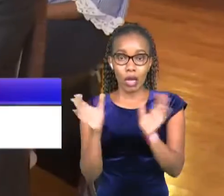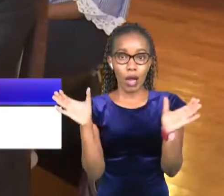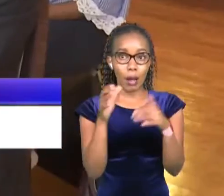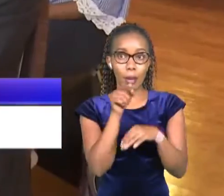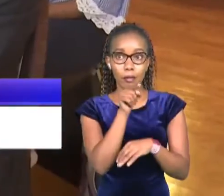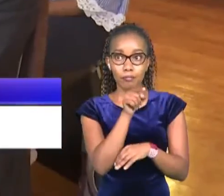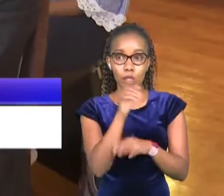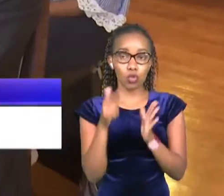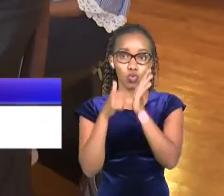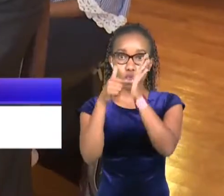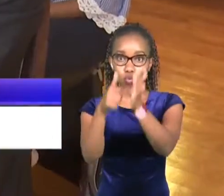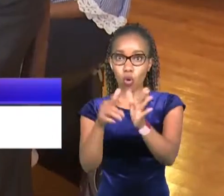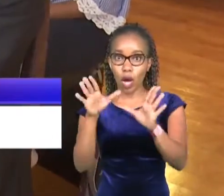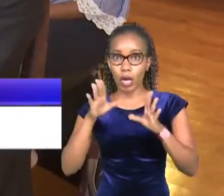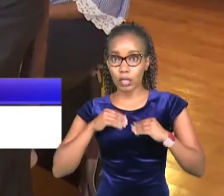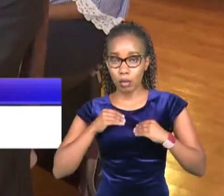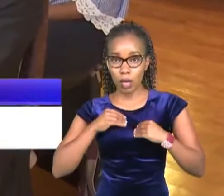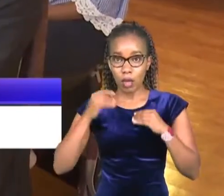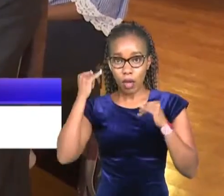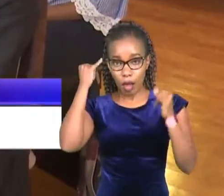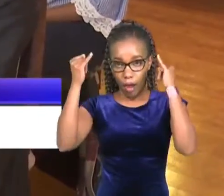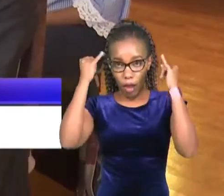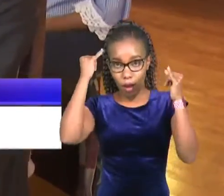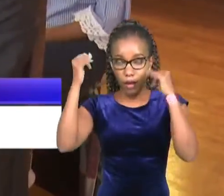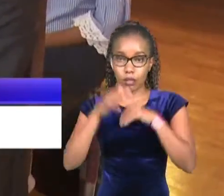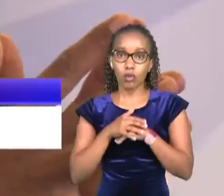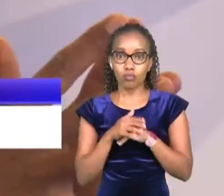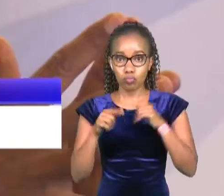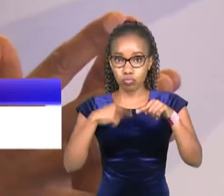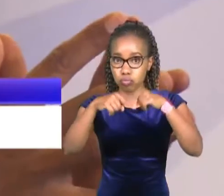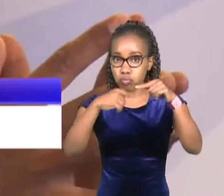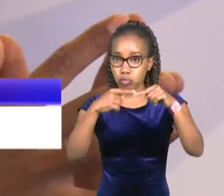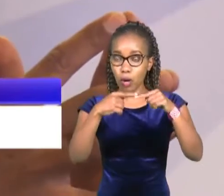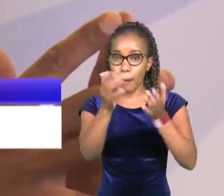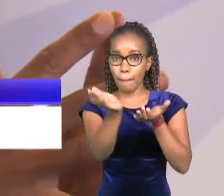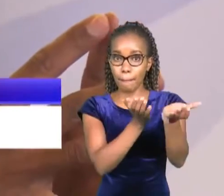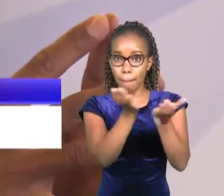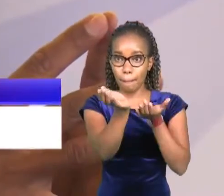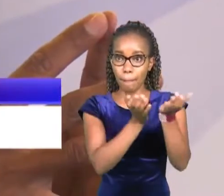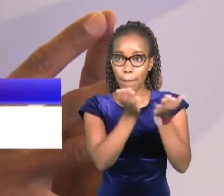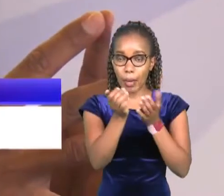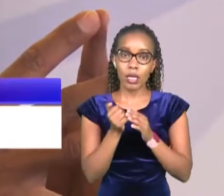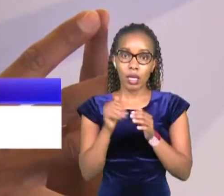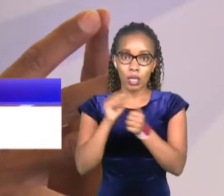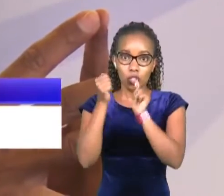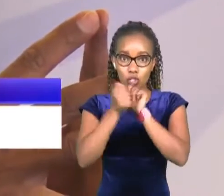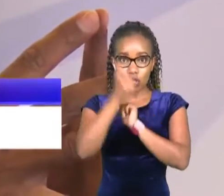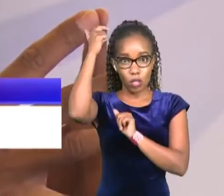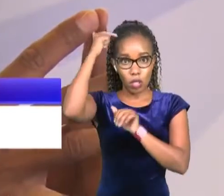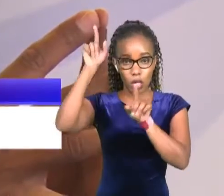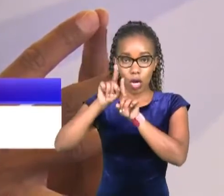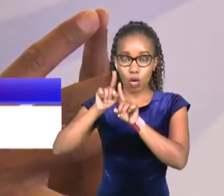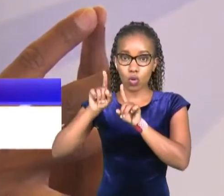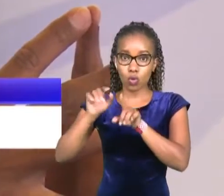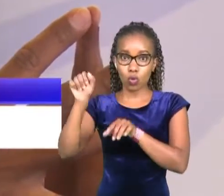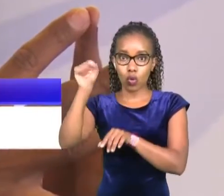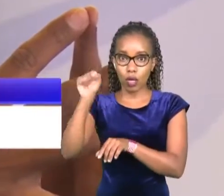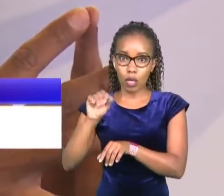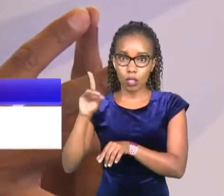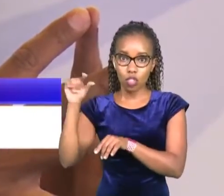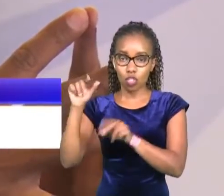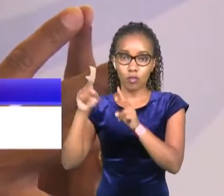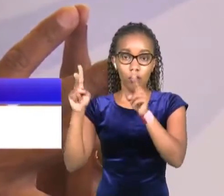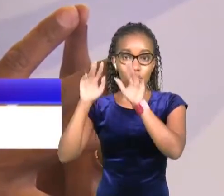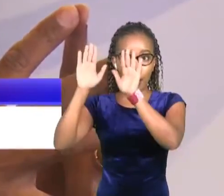to show that embracing the ideals of sustainable business shaped value thinking and the sustainable development goals is essential